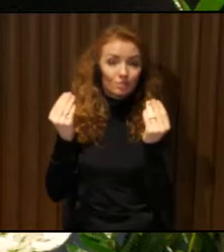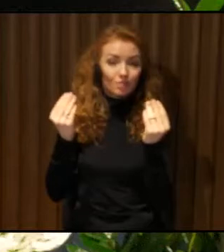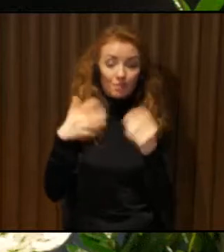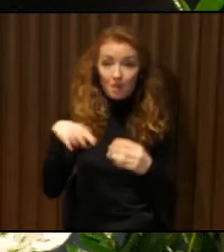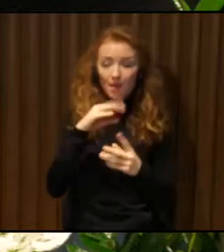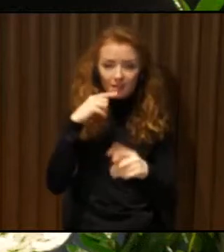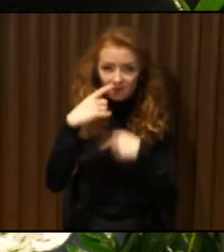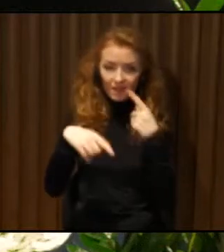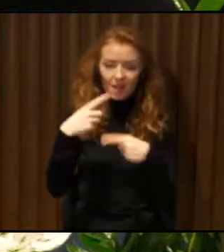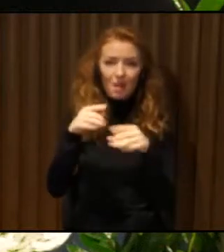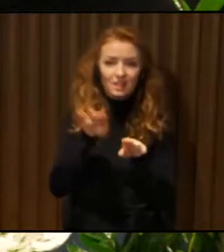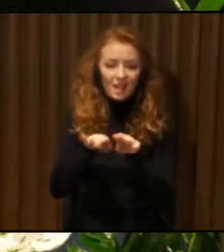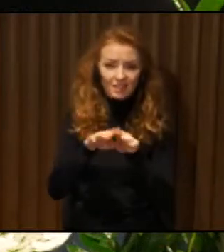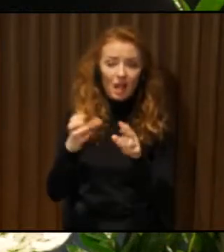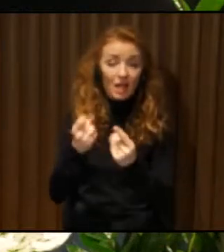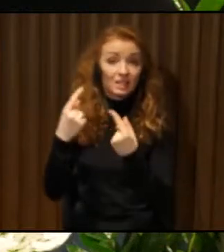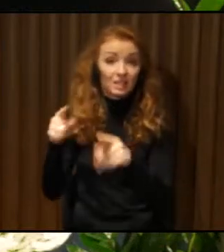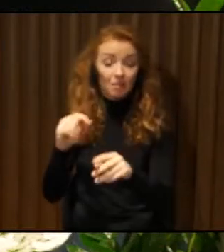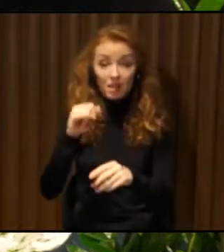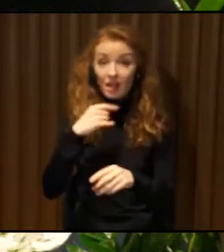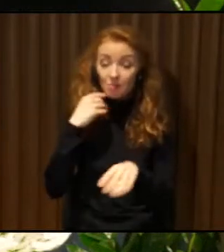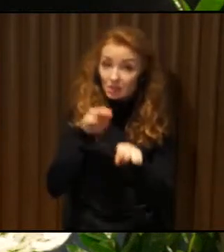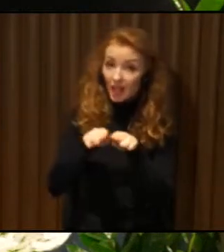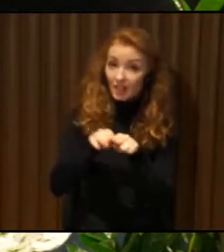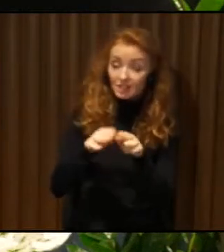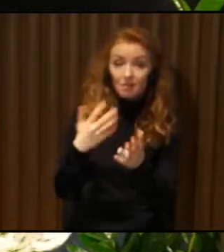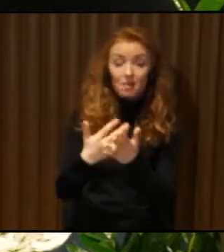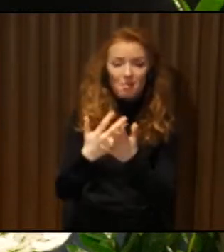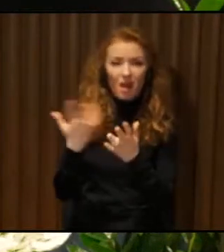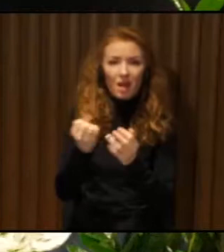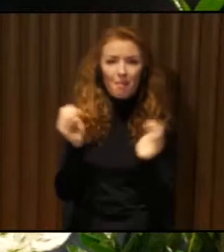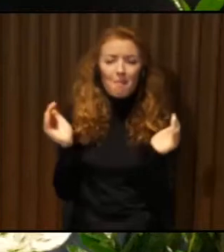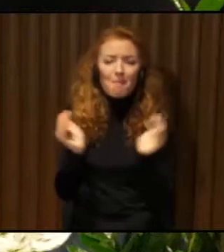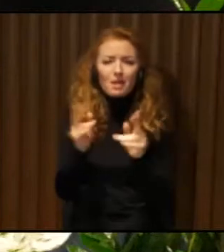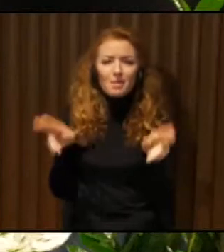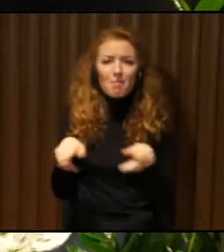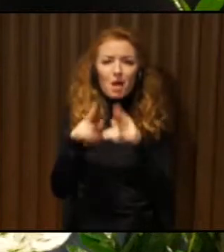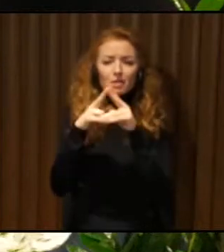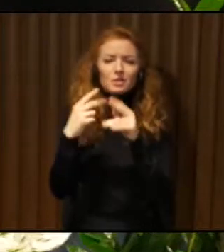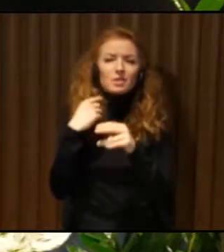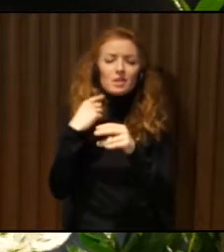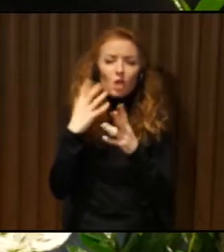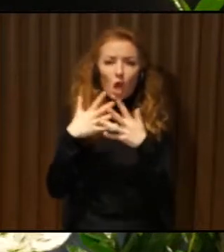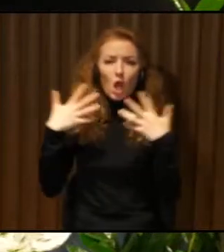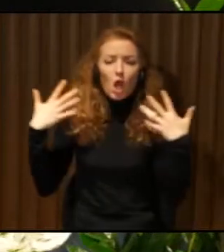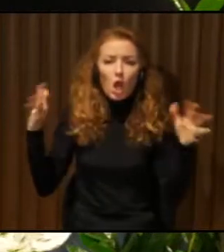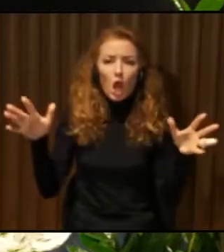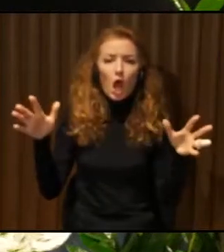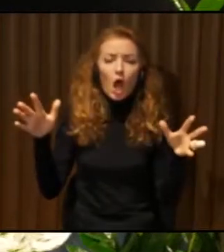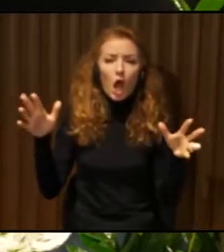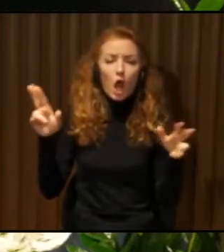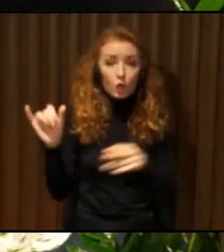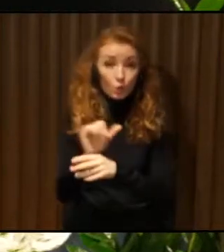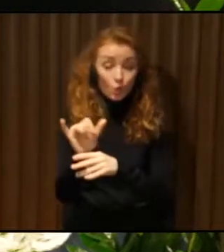Because they are the ones who are doing the very good job. We always want to compare ourselves